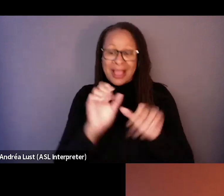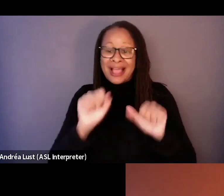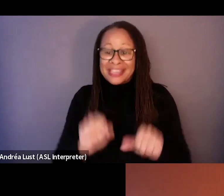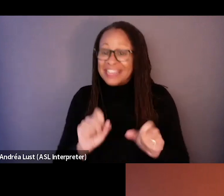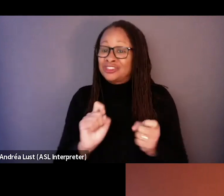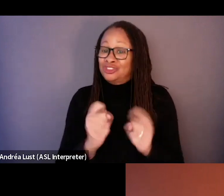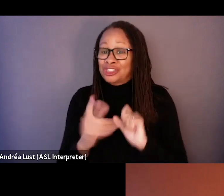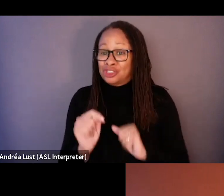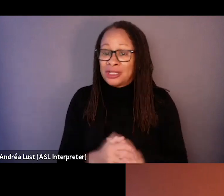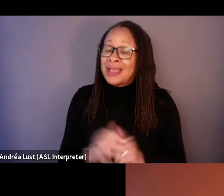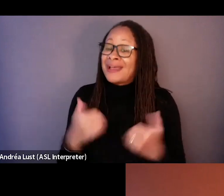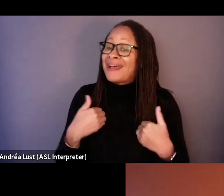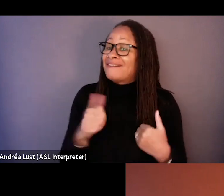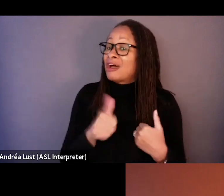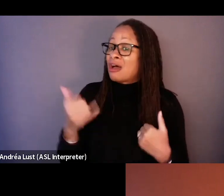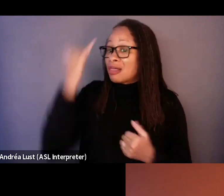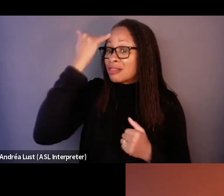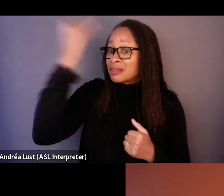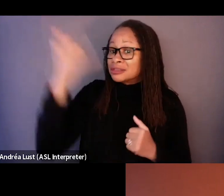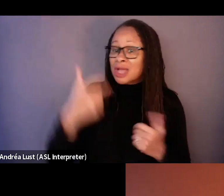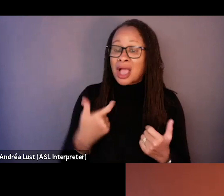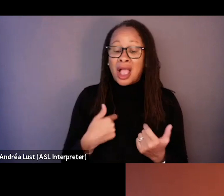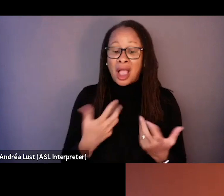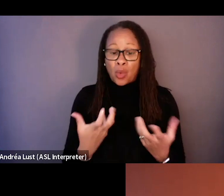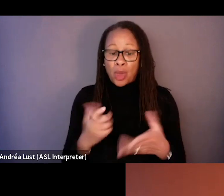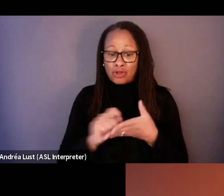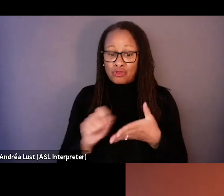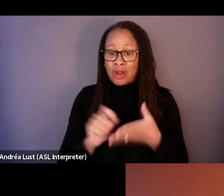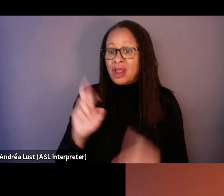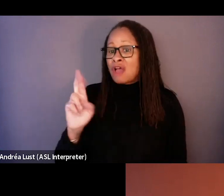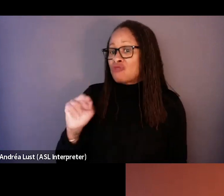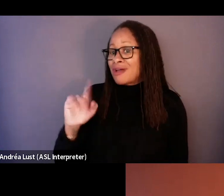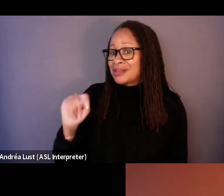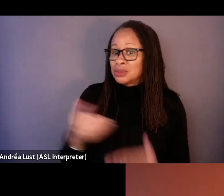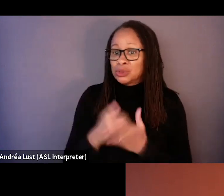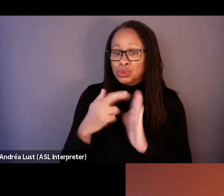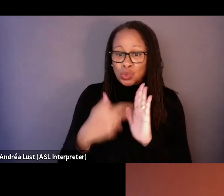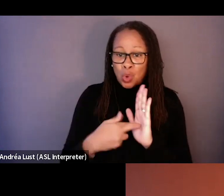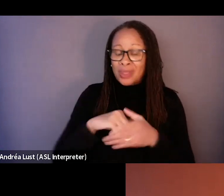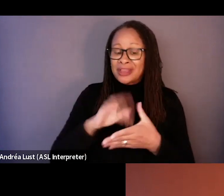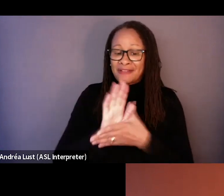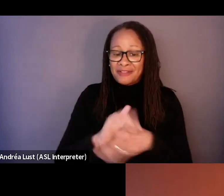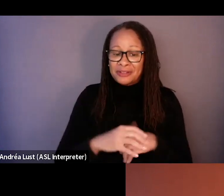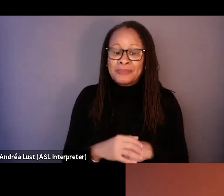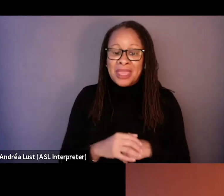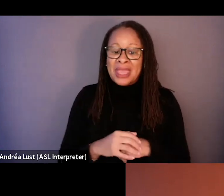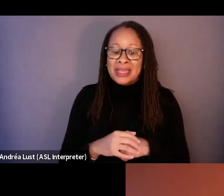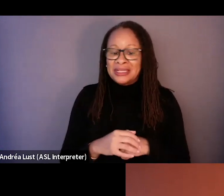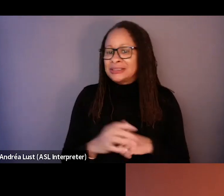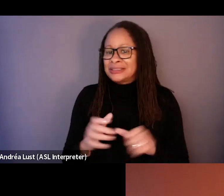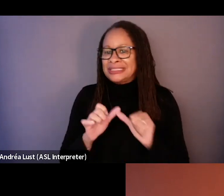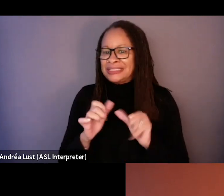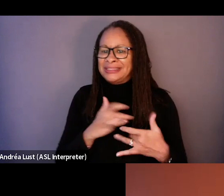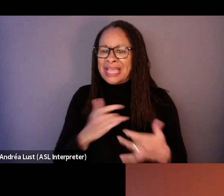And then I had another idea, which was, I want to write Ronit a new role in a film. It's a role that usually, uh, is kept from men. It's like men